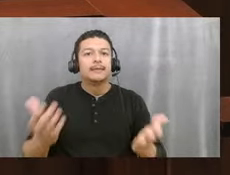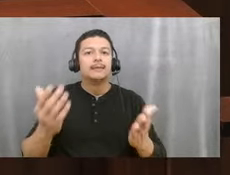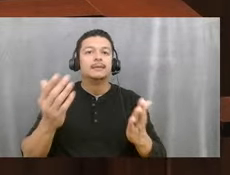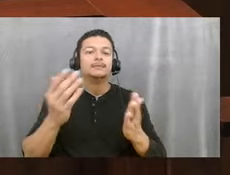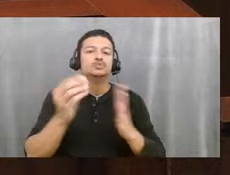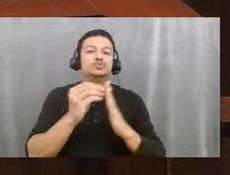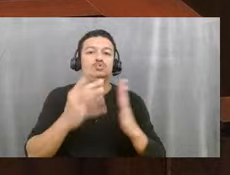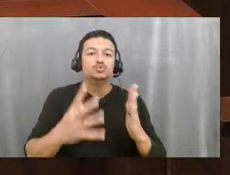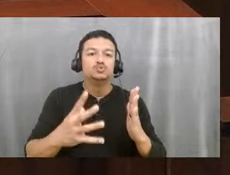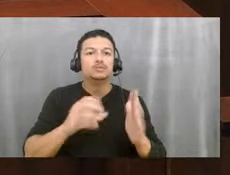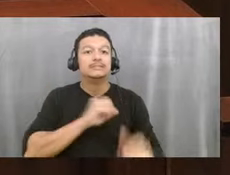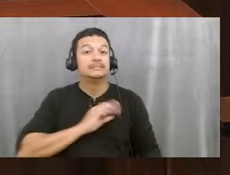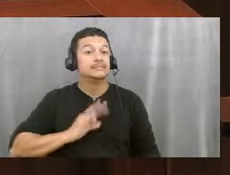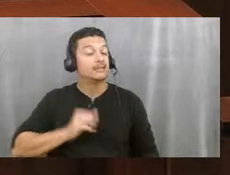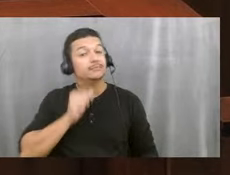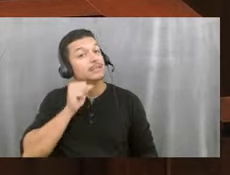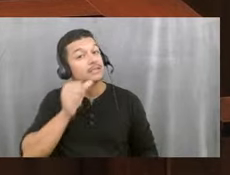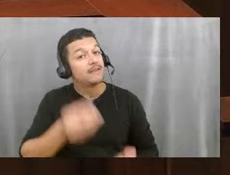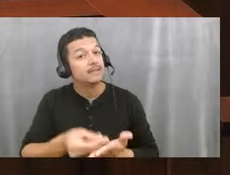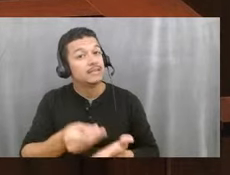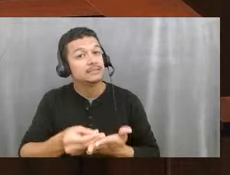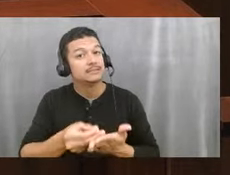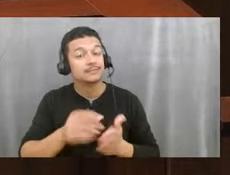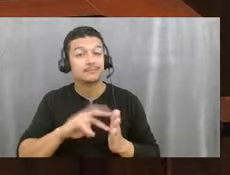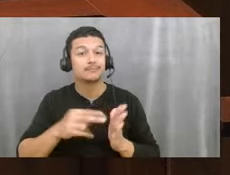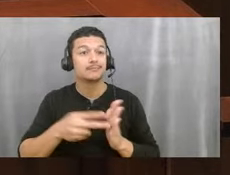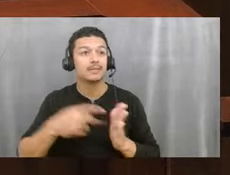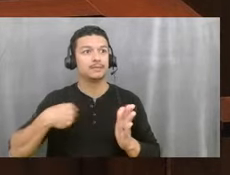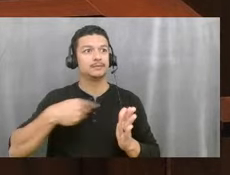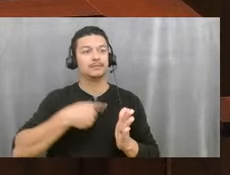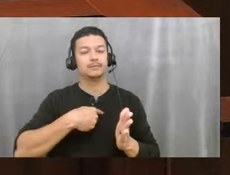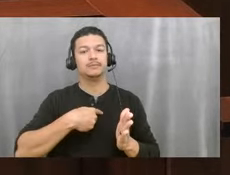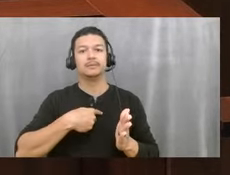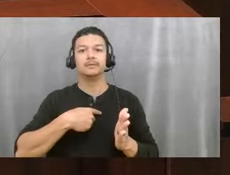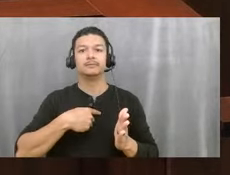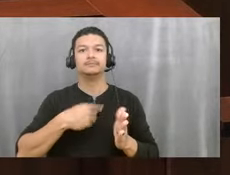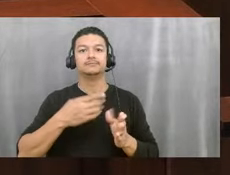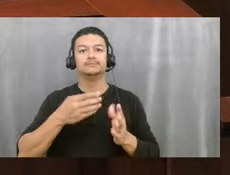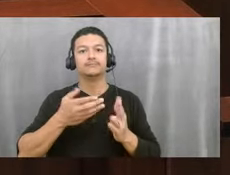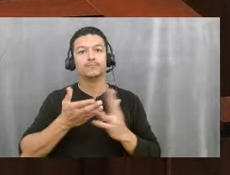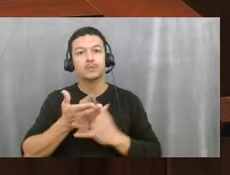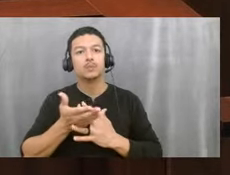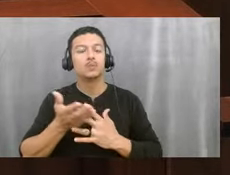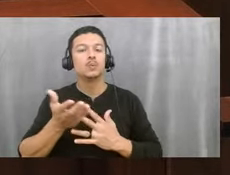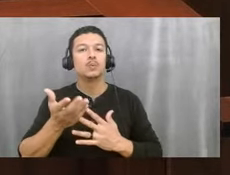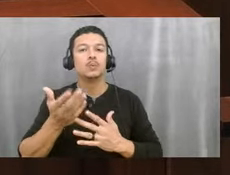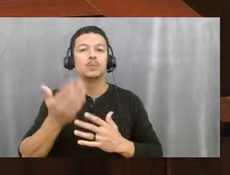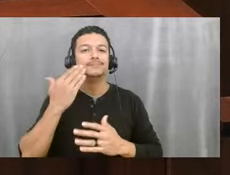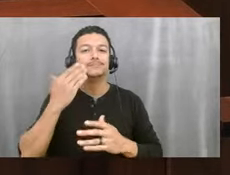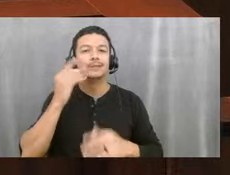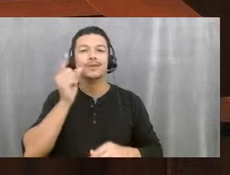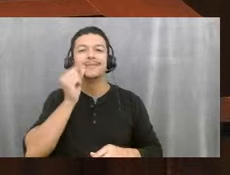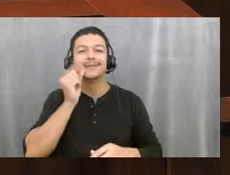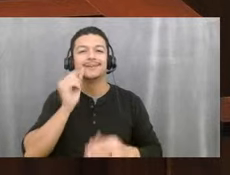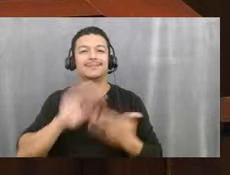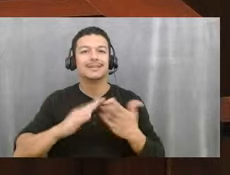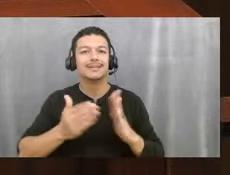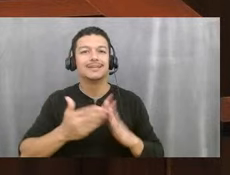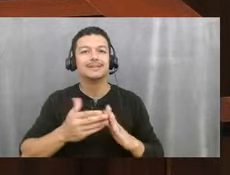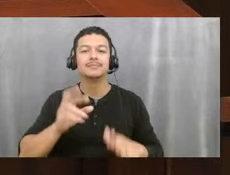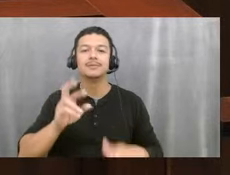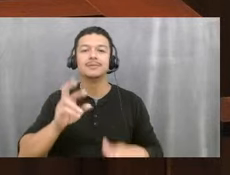they're not funded. And so we have provided, through the major gift of the community, through our referendums,